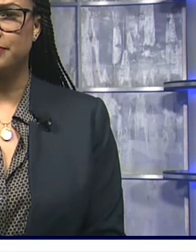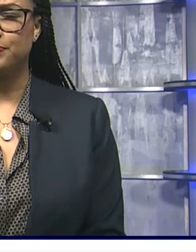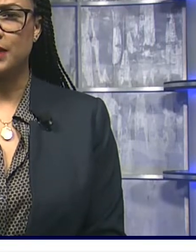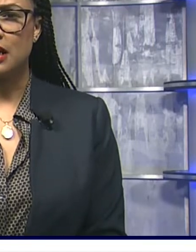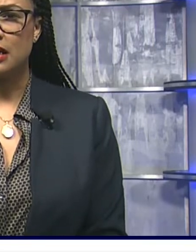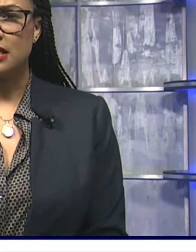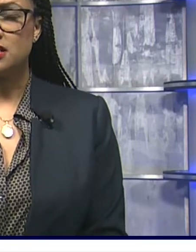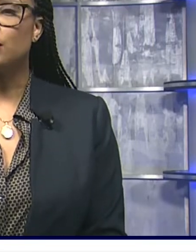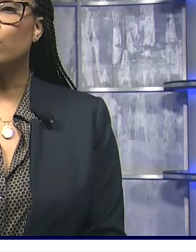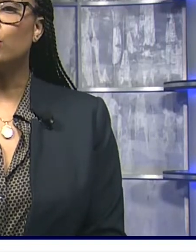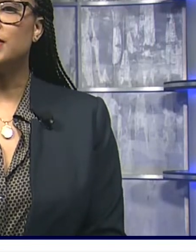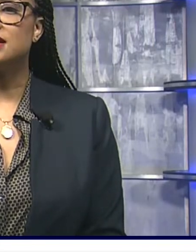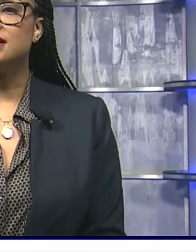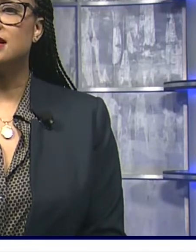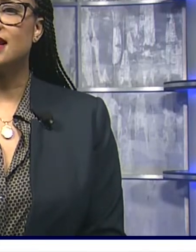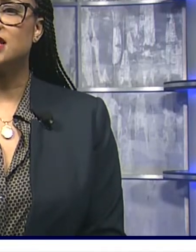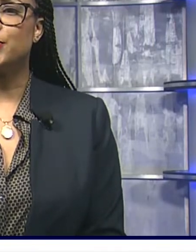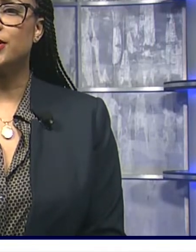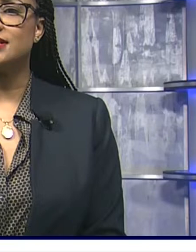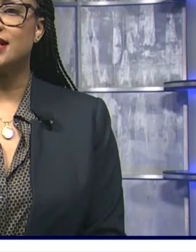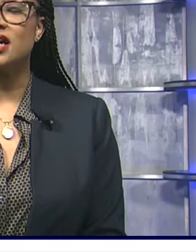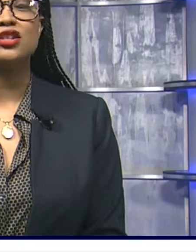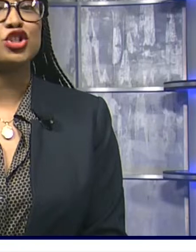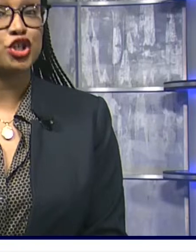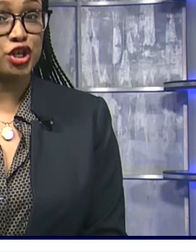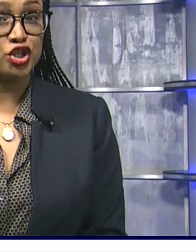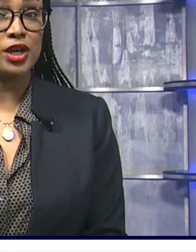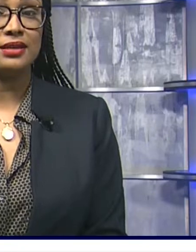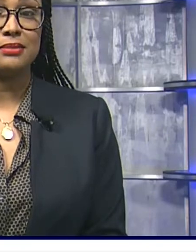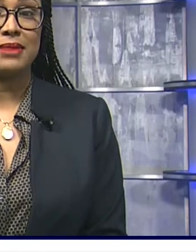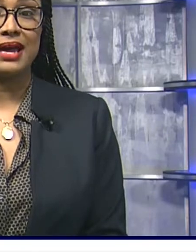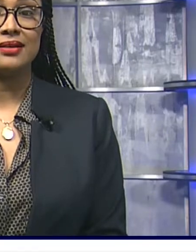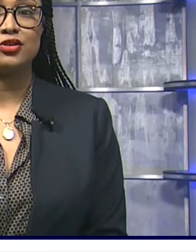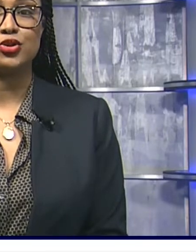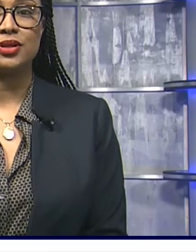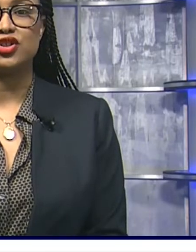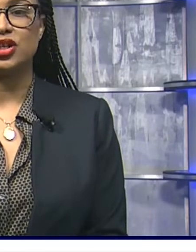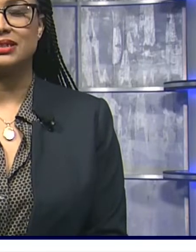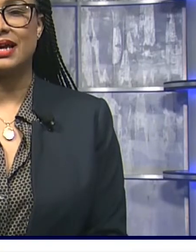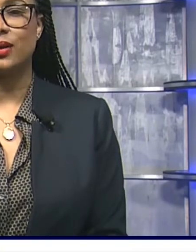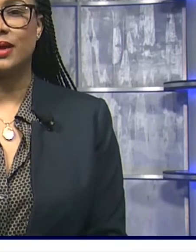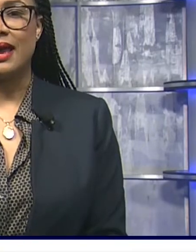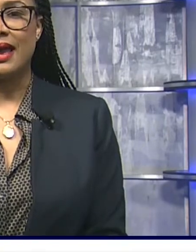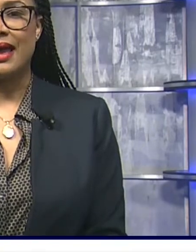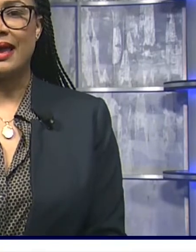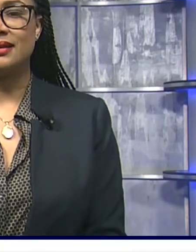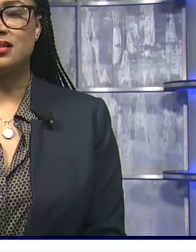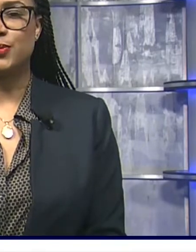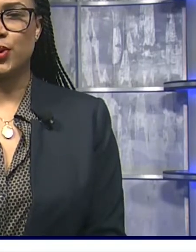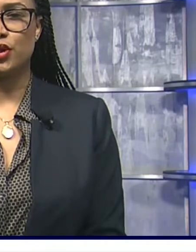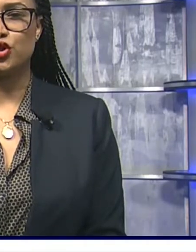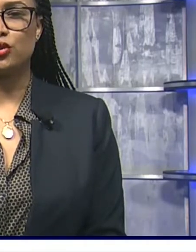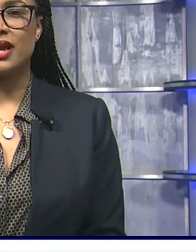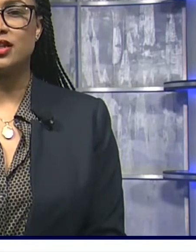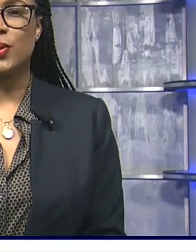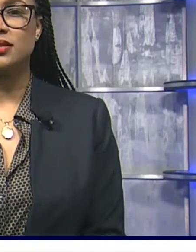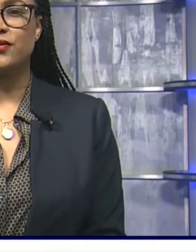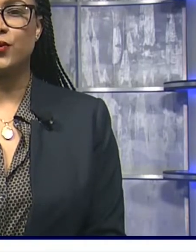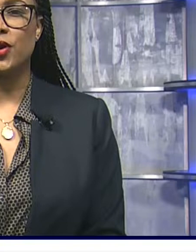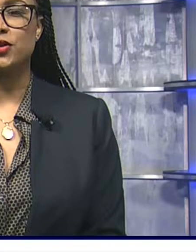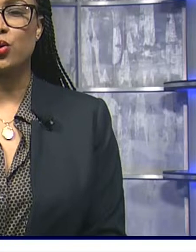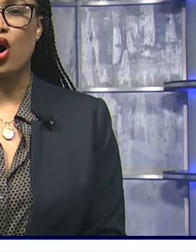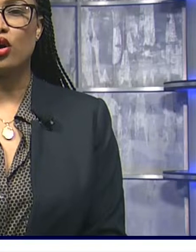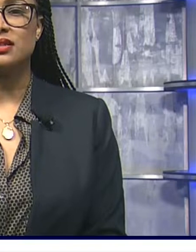period. Some local businesses experiencing a surge in demand during the shutdown and in sports. It's July